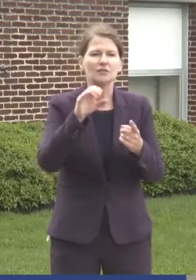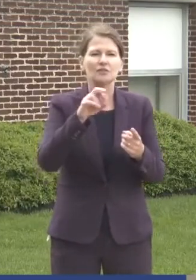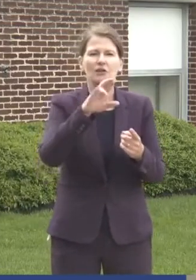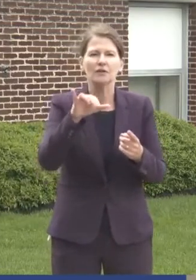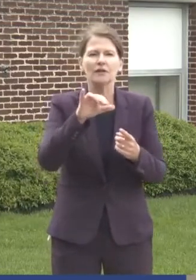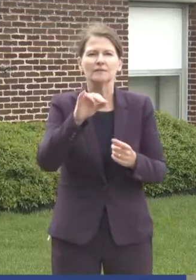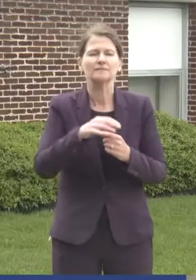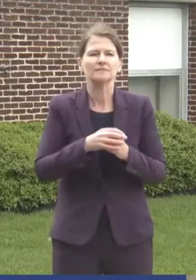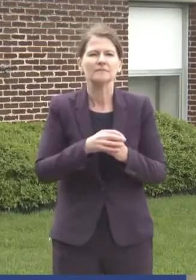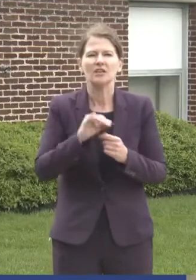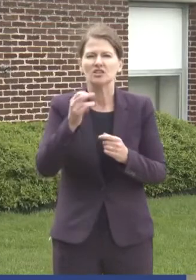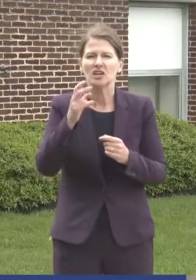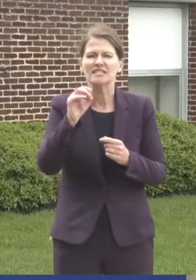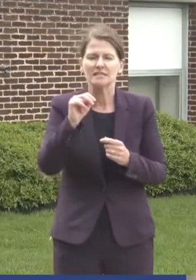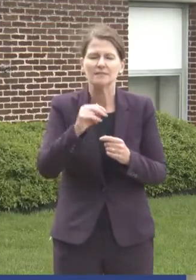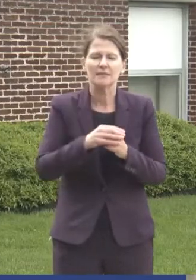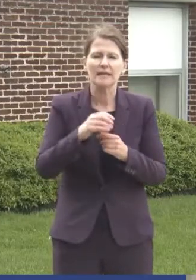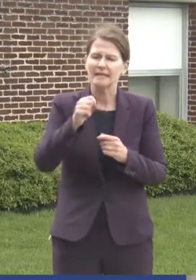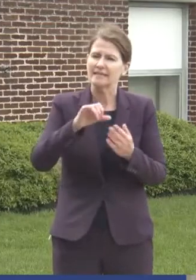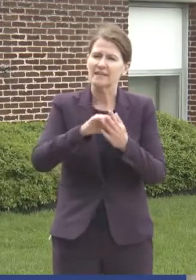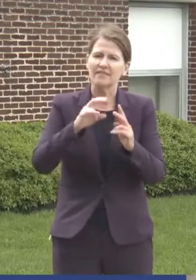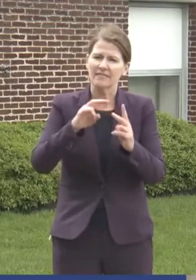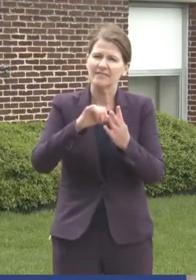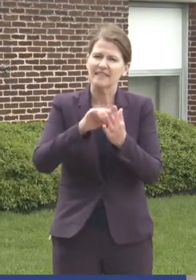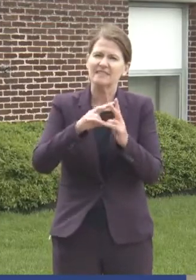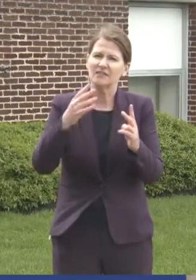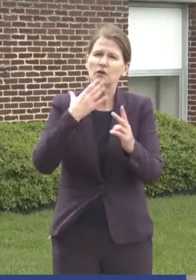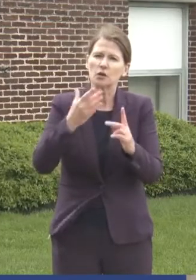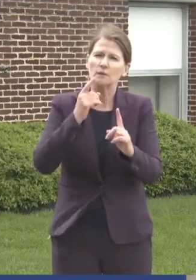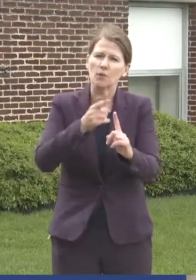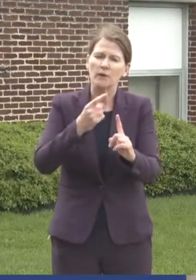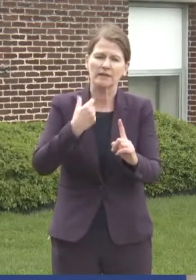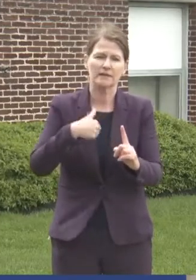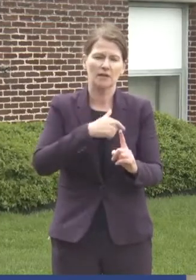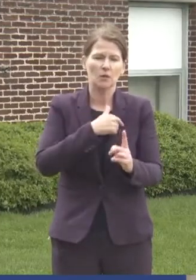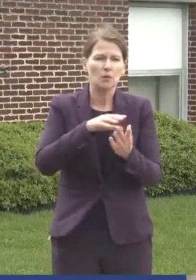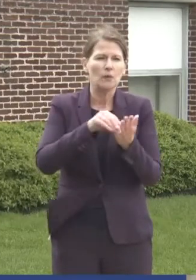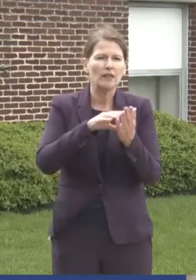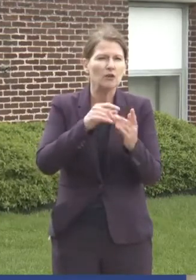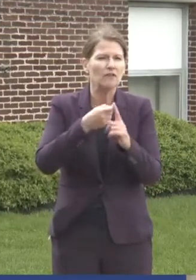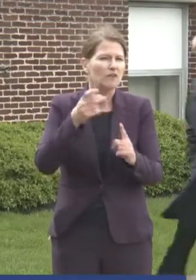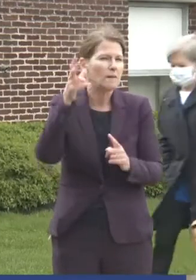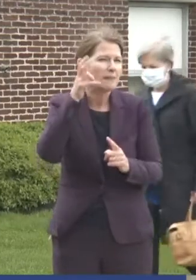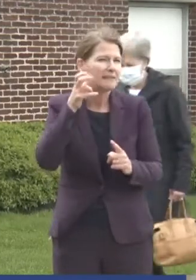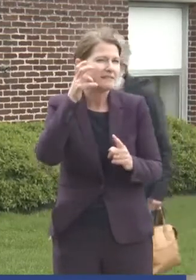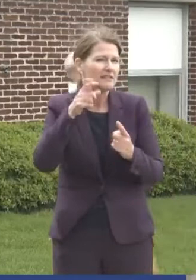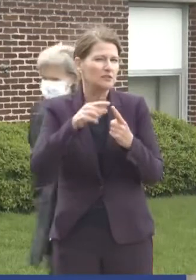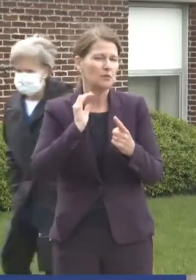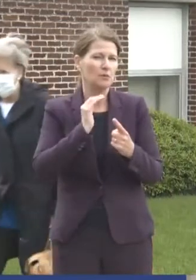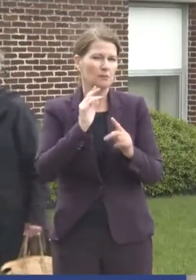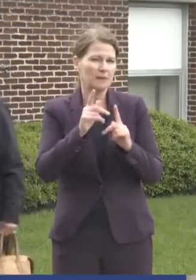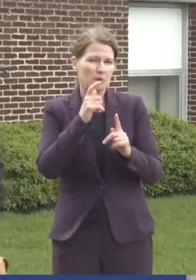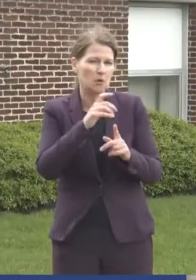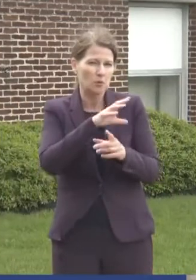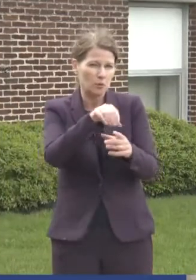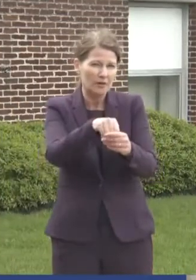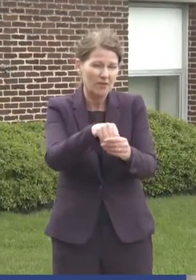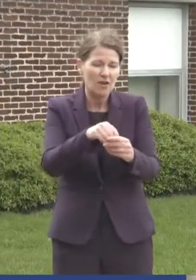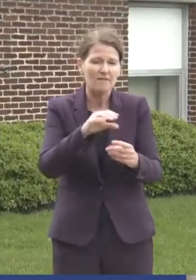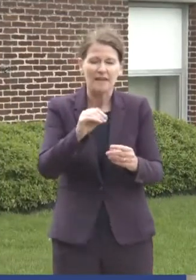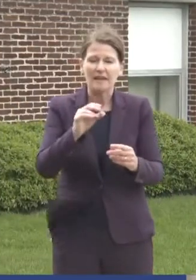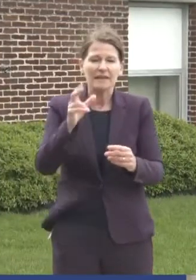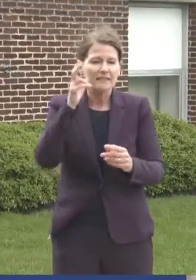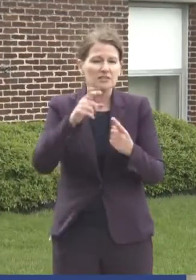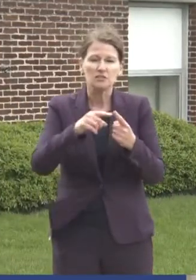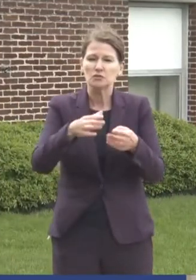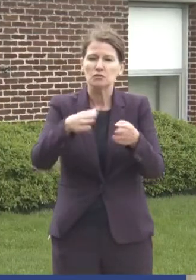Yes, that's a very good point. We found out from listening to our stakeholders and listening to the public